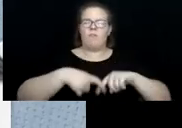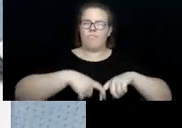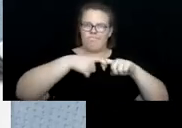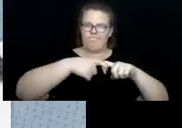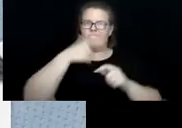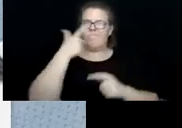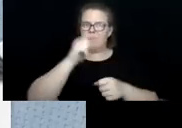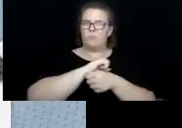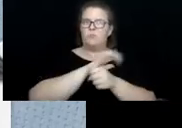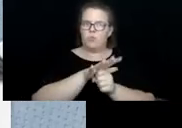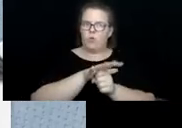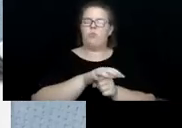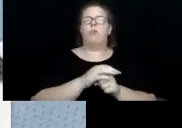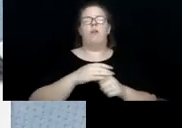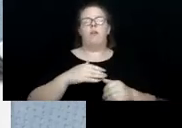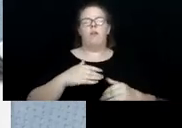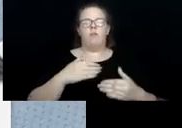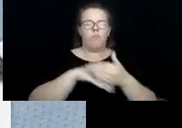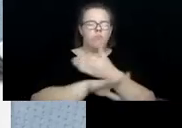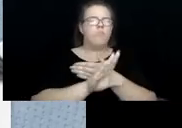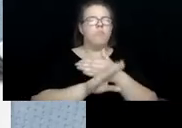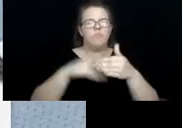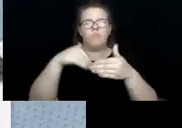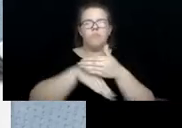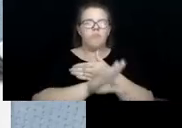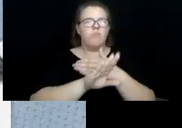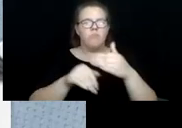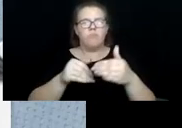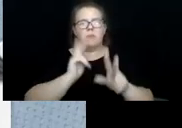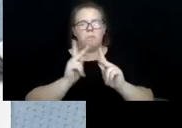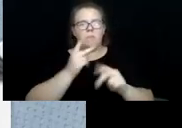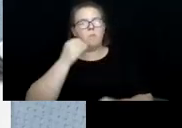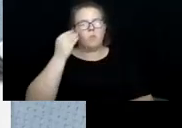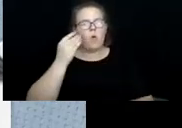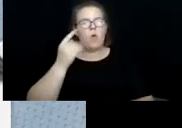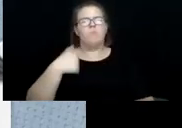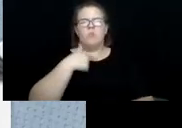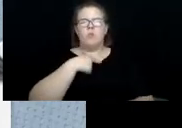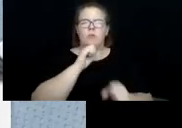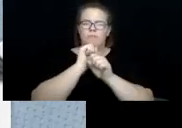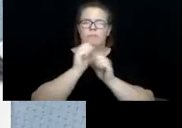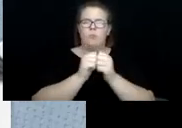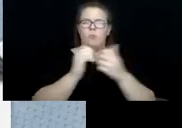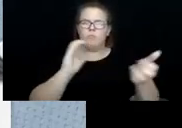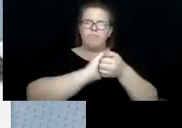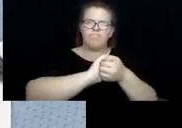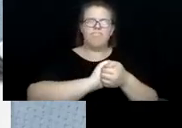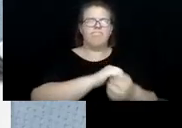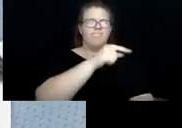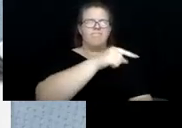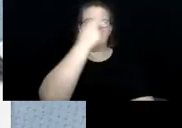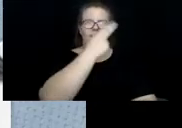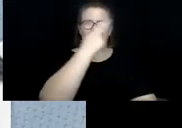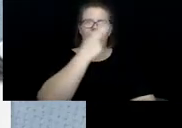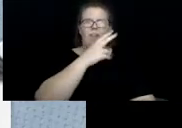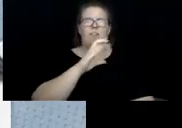pandemic and going into people's homes. So we're working with our, our partners at Catholic Charities, and hopefully we will be